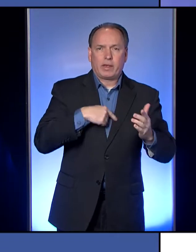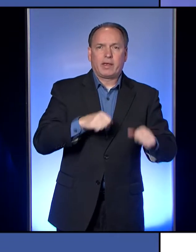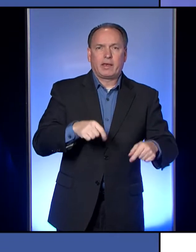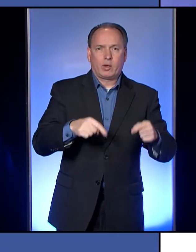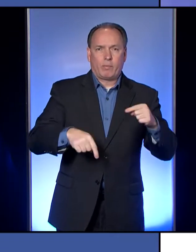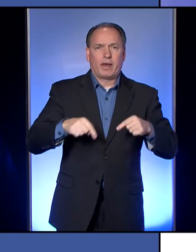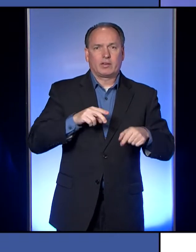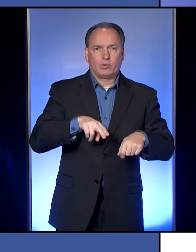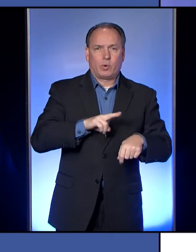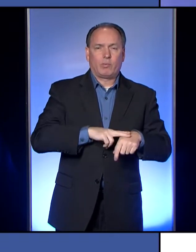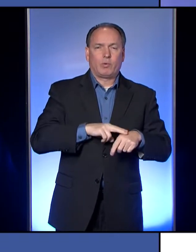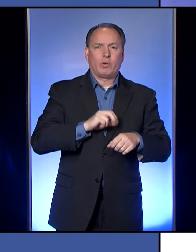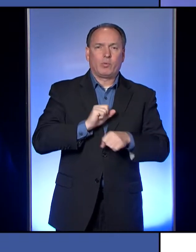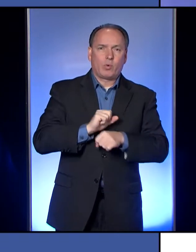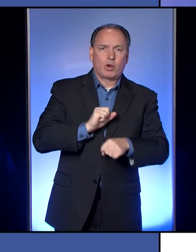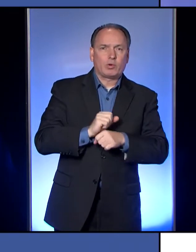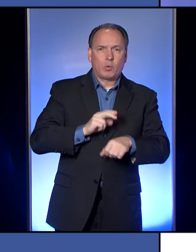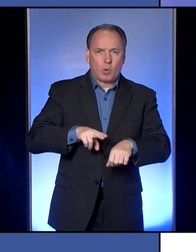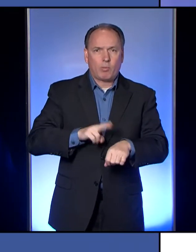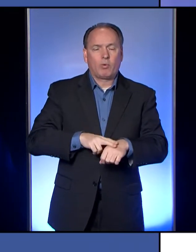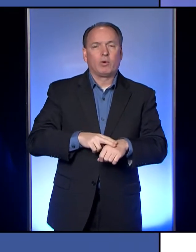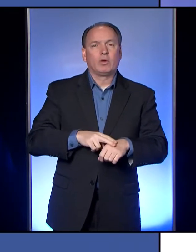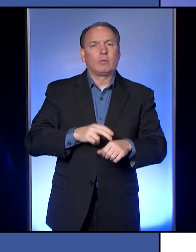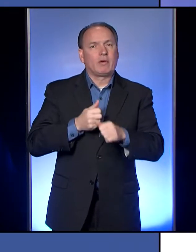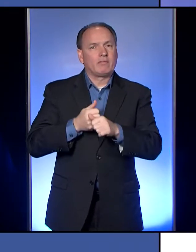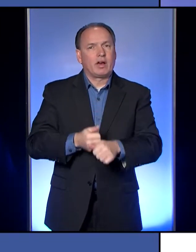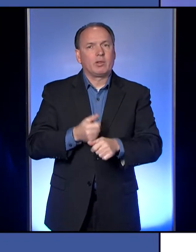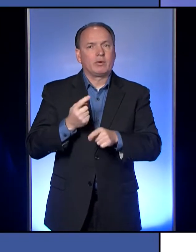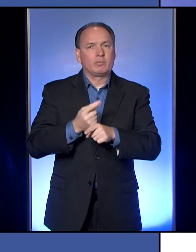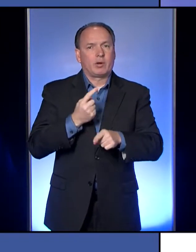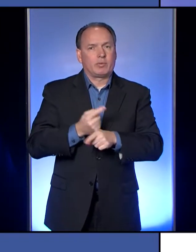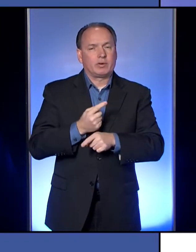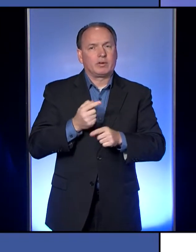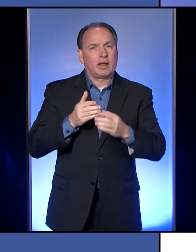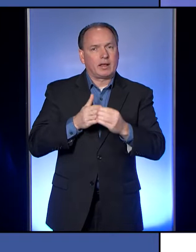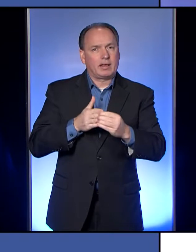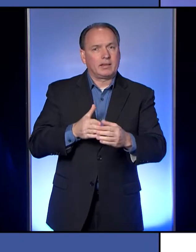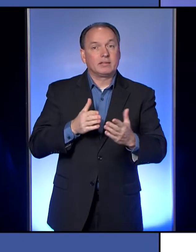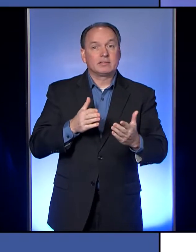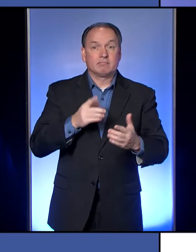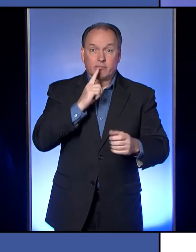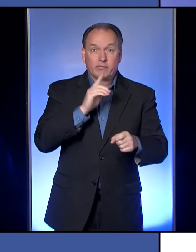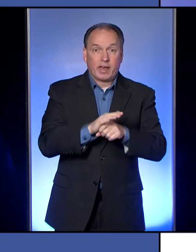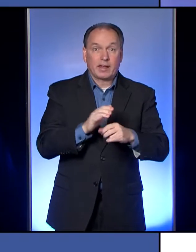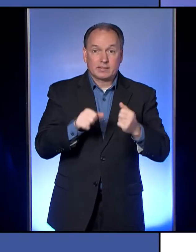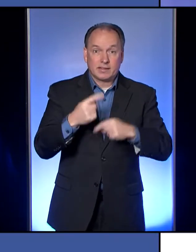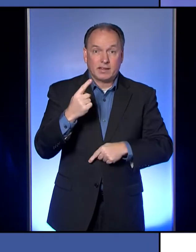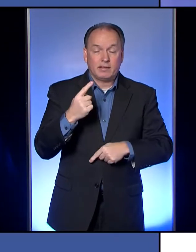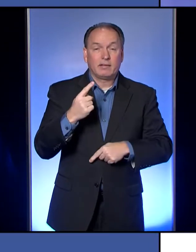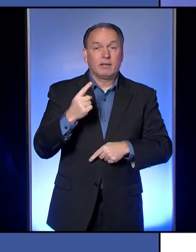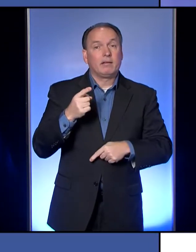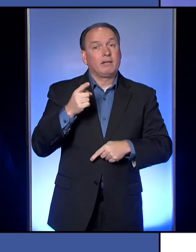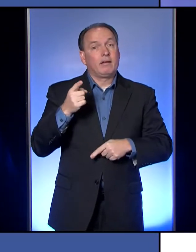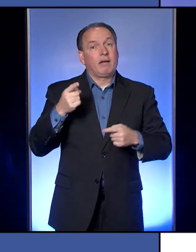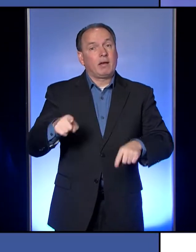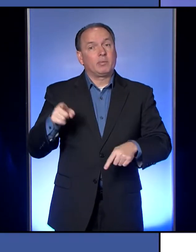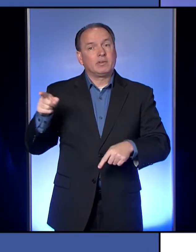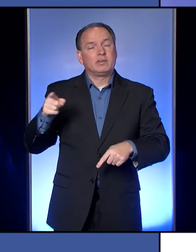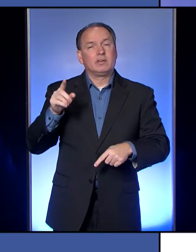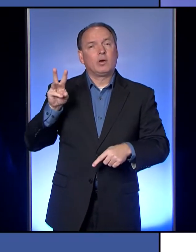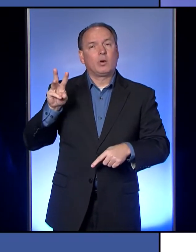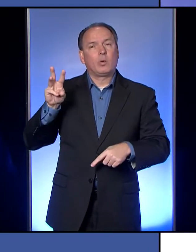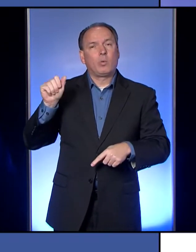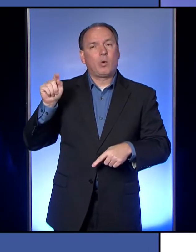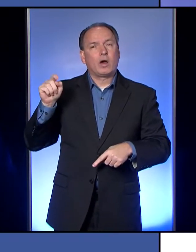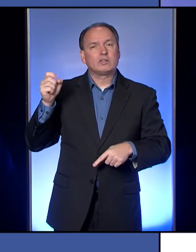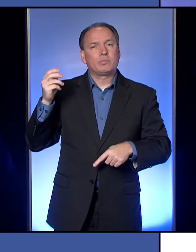back to work by following the proper guidelines. And in fact, today there was a farm auction in Wattsburg and